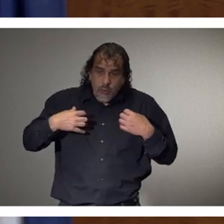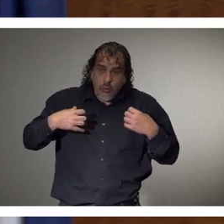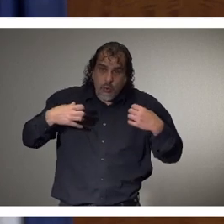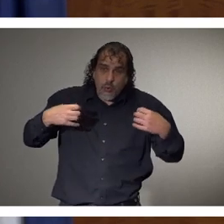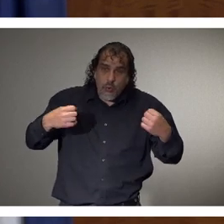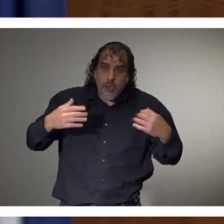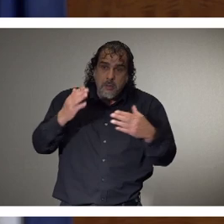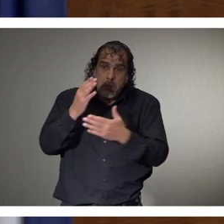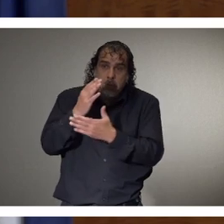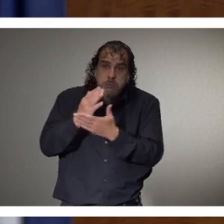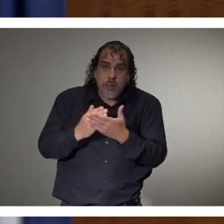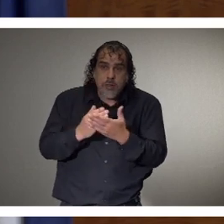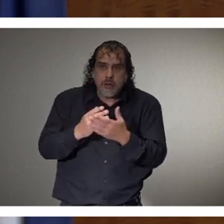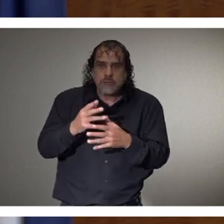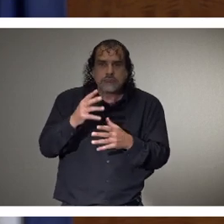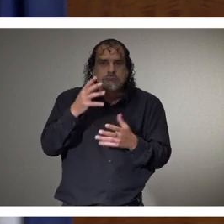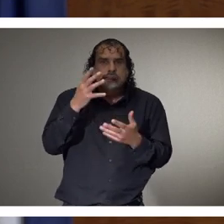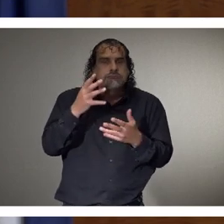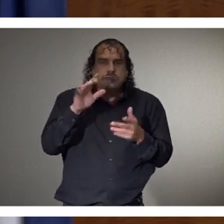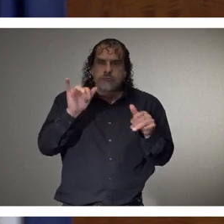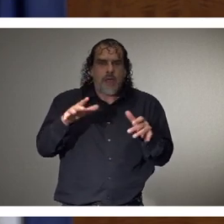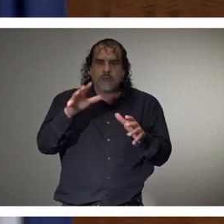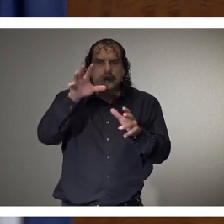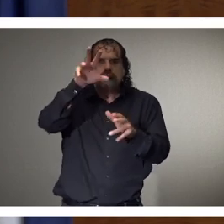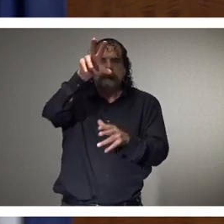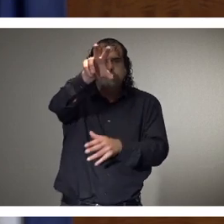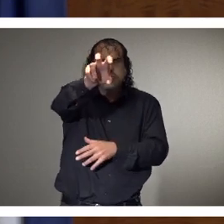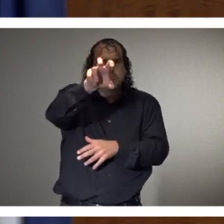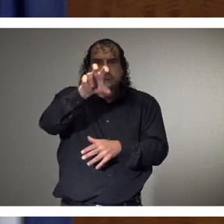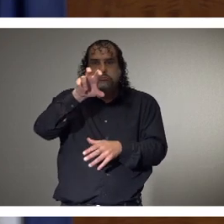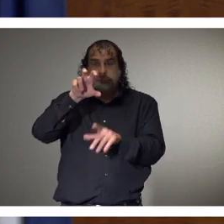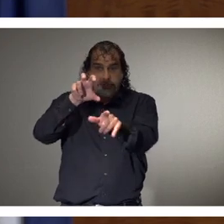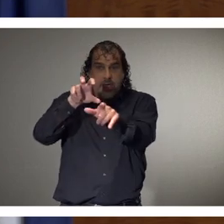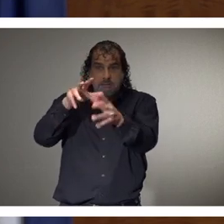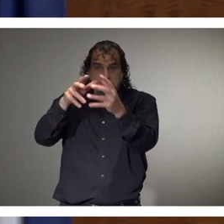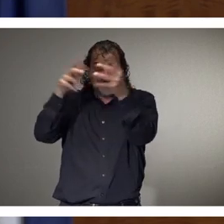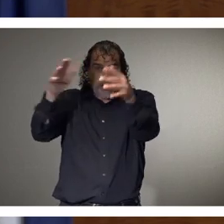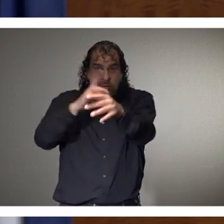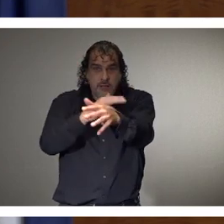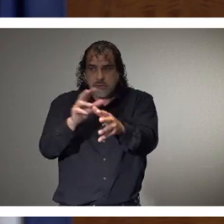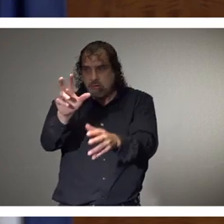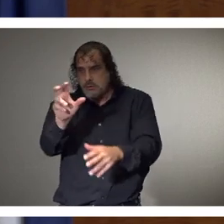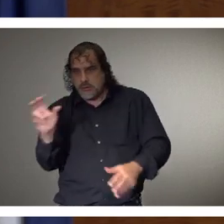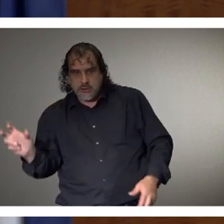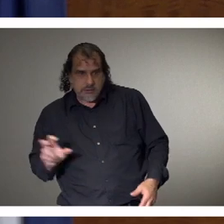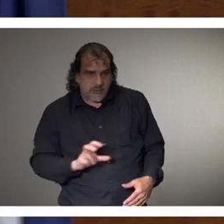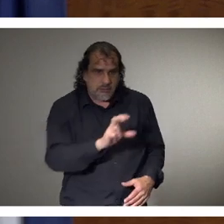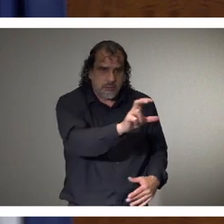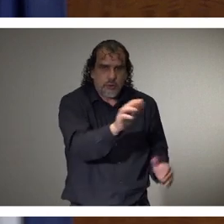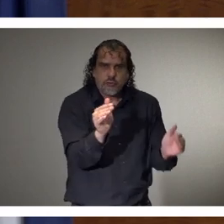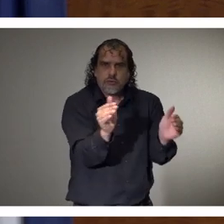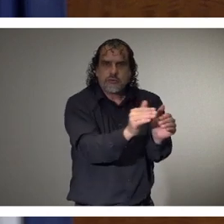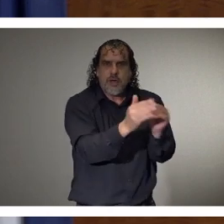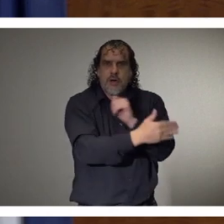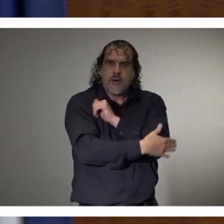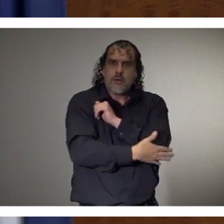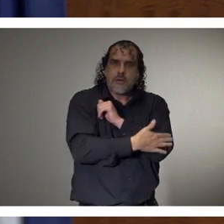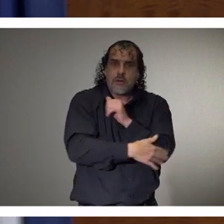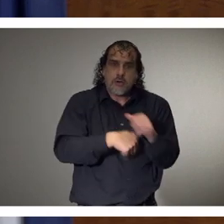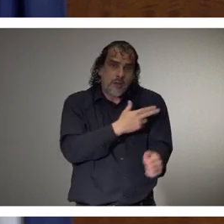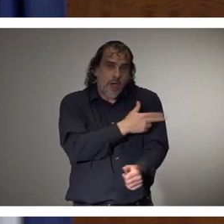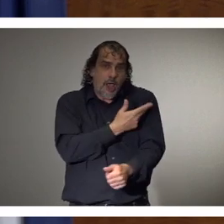in the recovery phase, it may be that we then can push that patient back out to that hospital